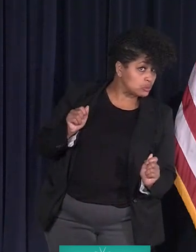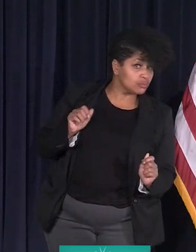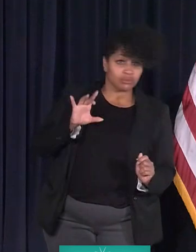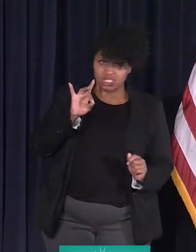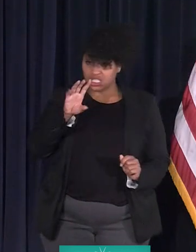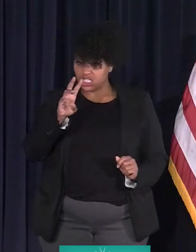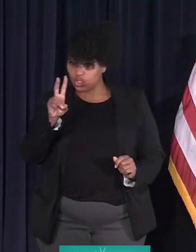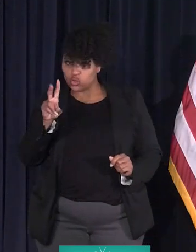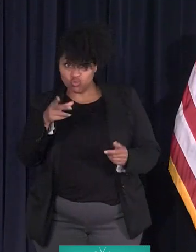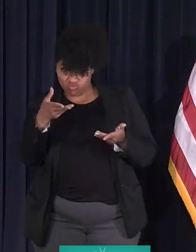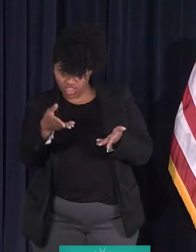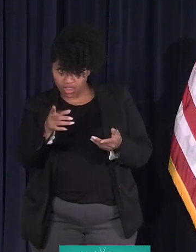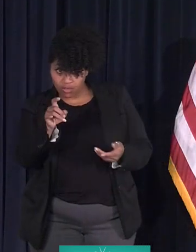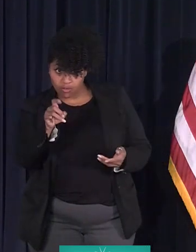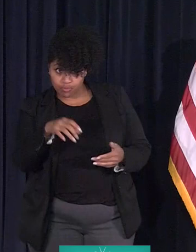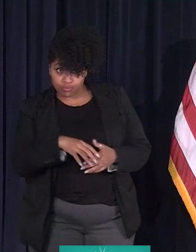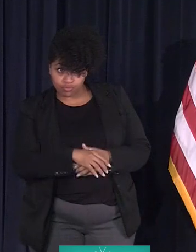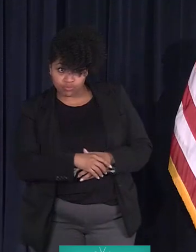862, are you with us?